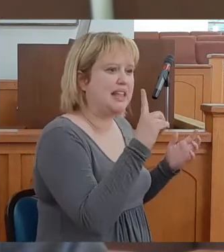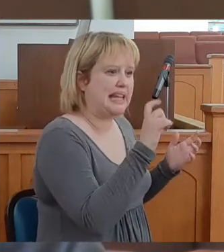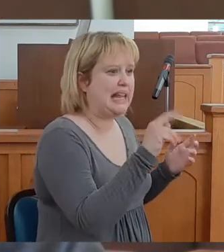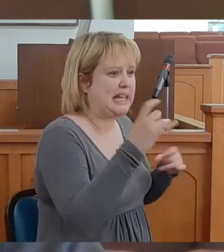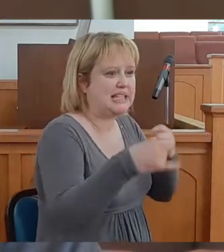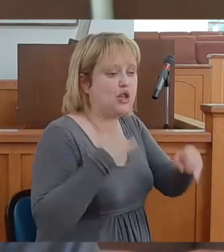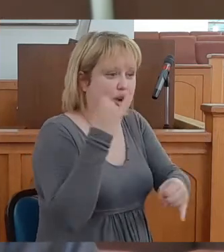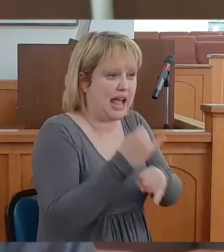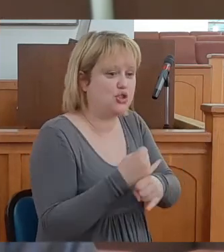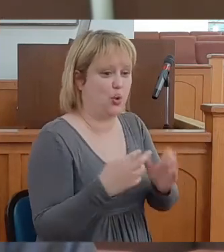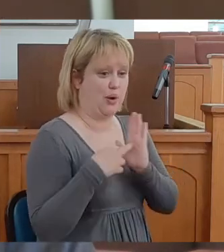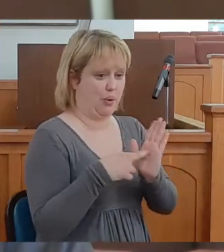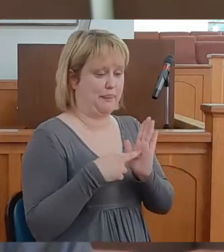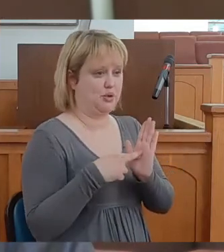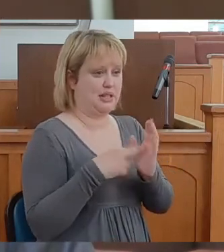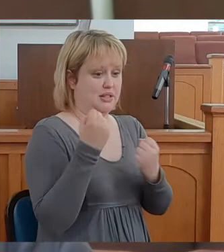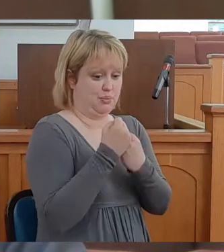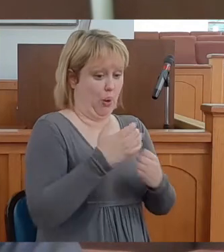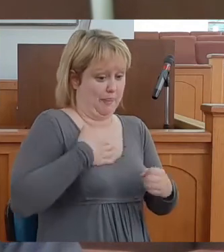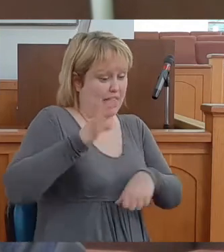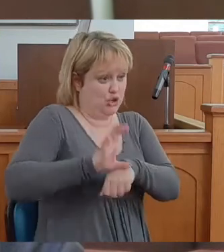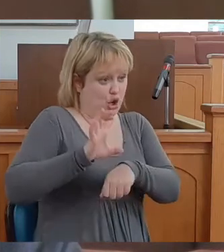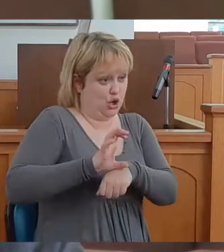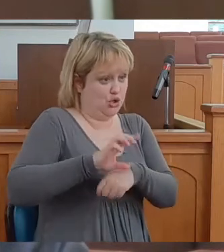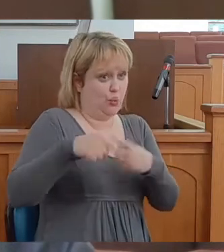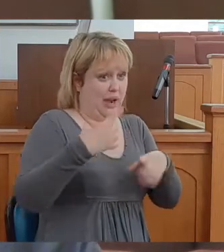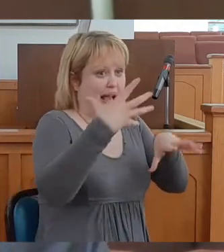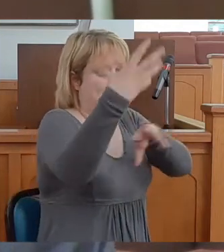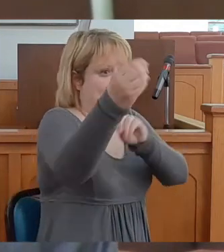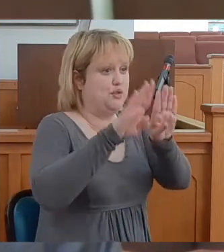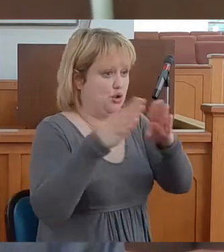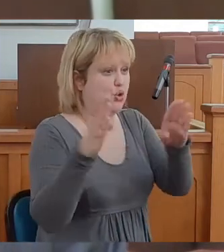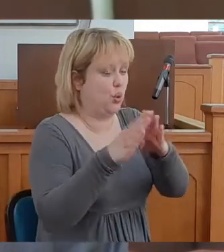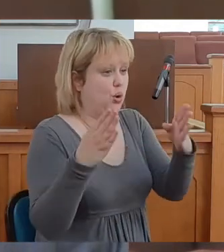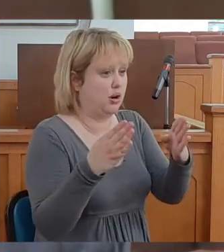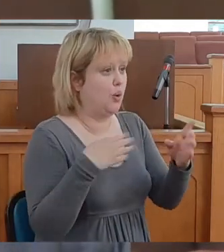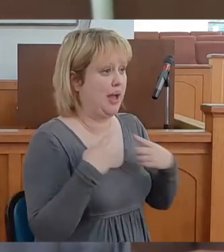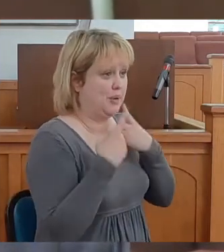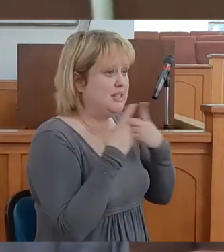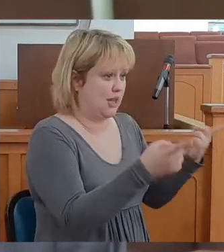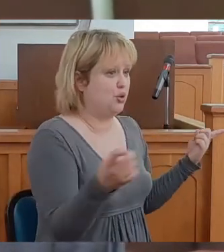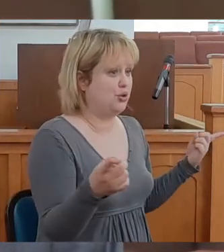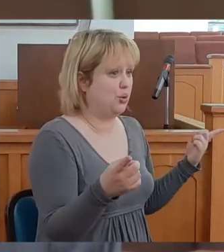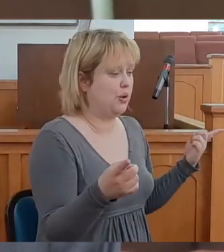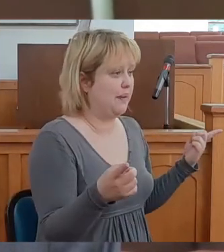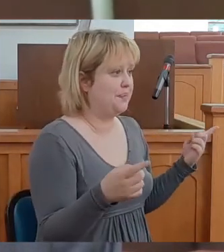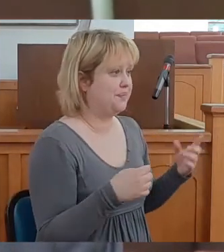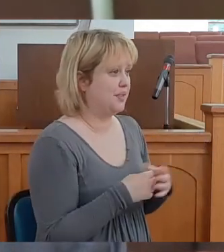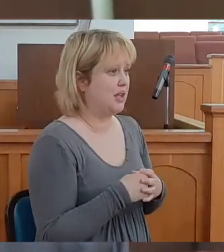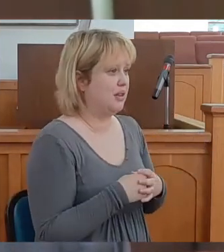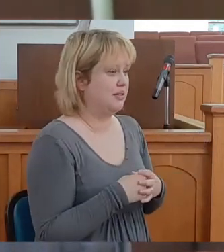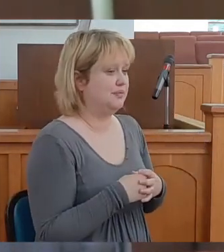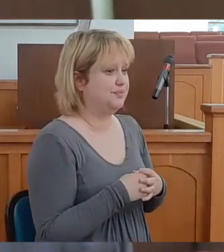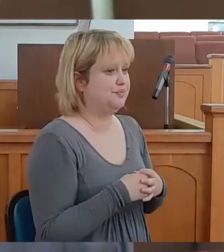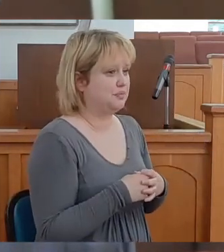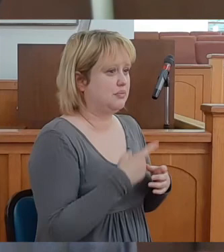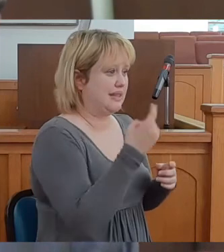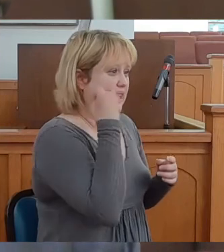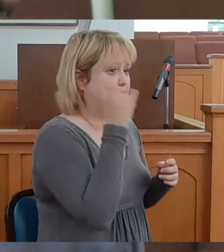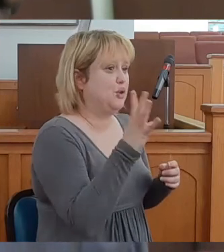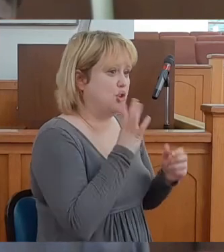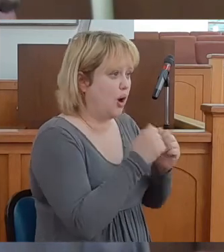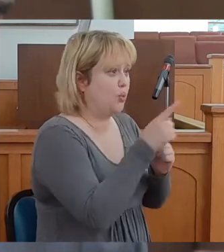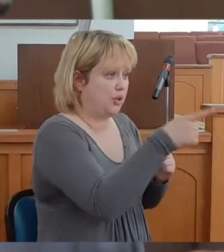International and represent my church when I walk out that door. Well, I'm going tell you, all you do, you talk with a pastor